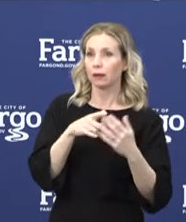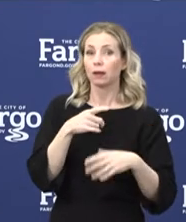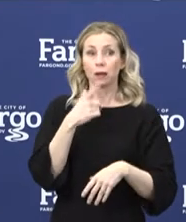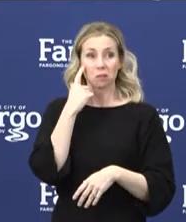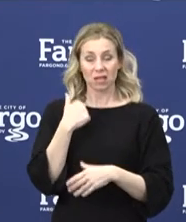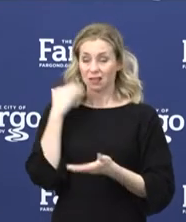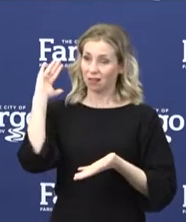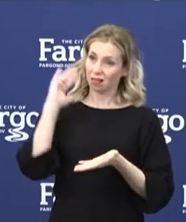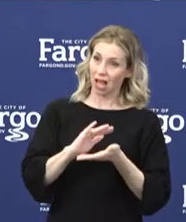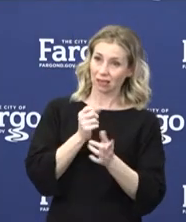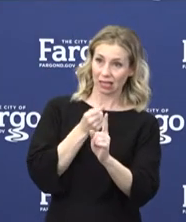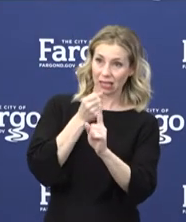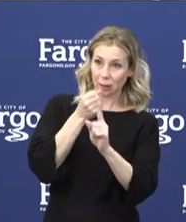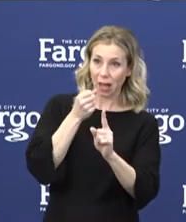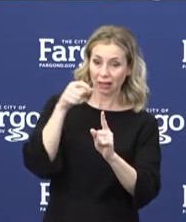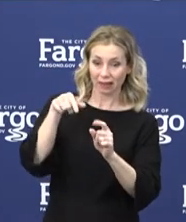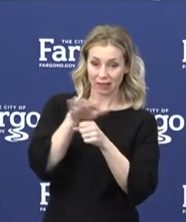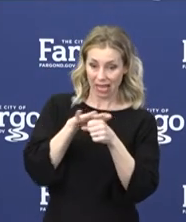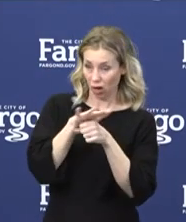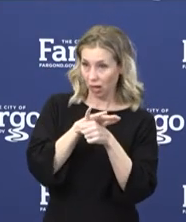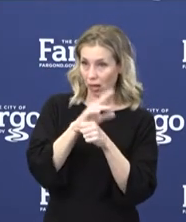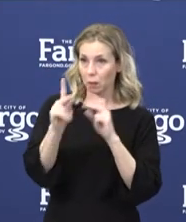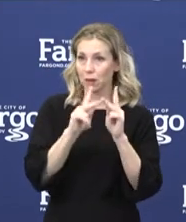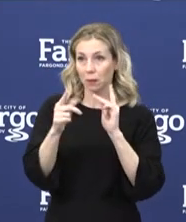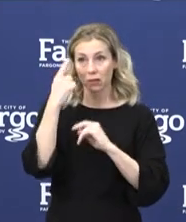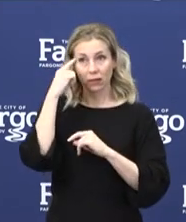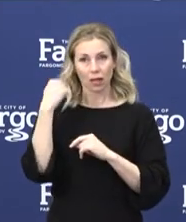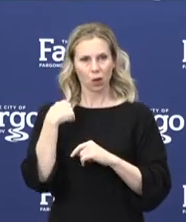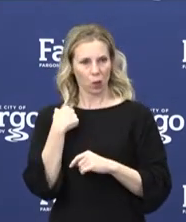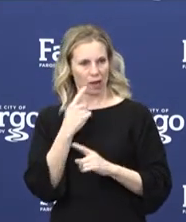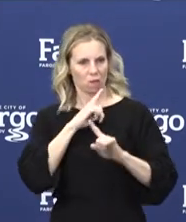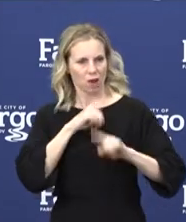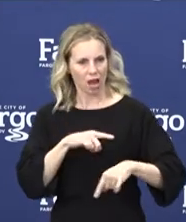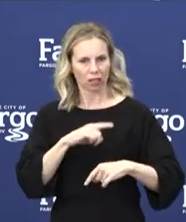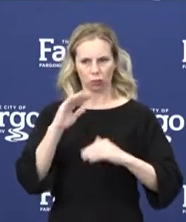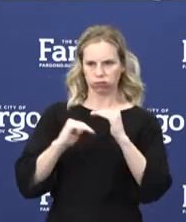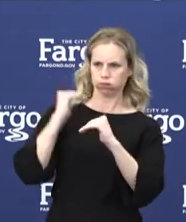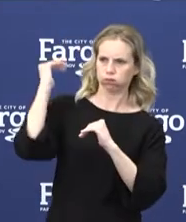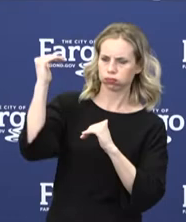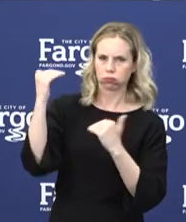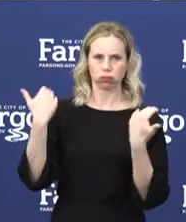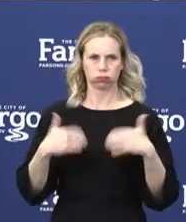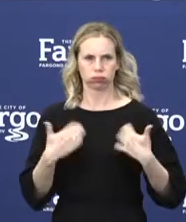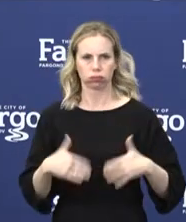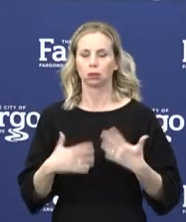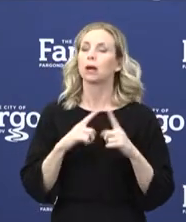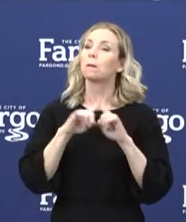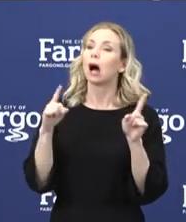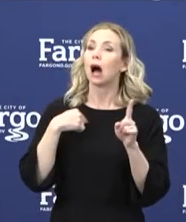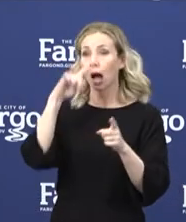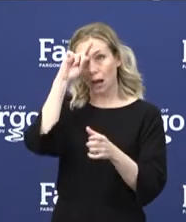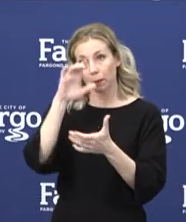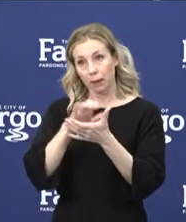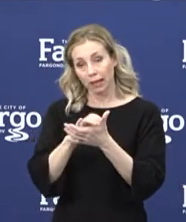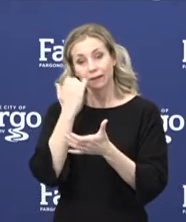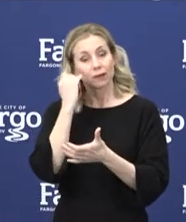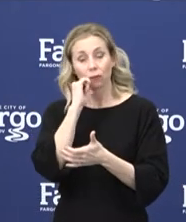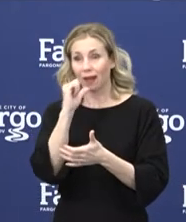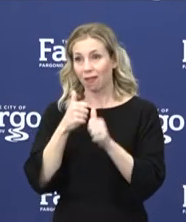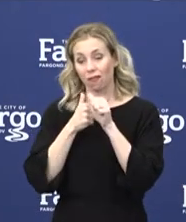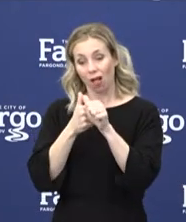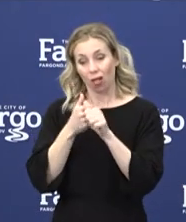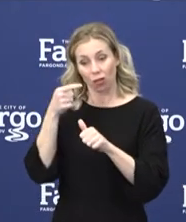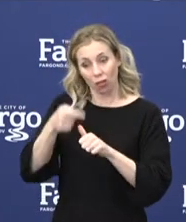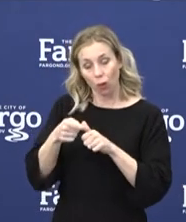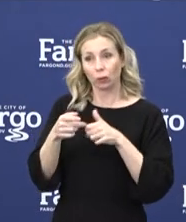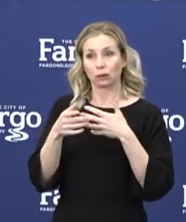impacts in our area, people may say that we reacted excessively. But I do believe that if we hadn't done the measures we did, that we may